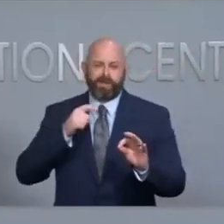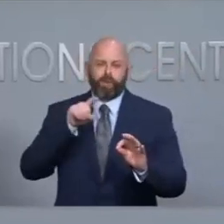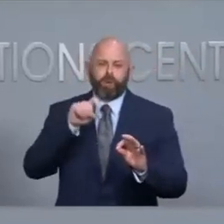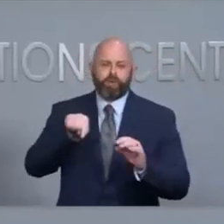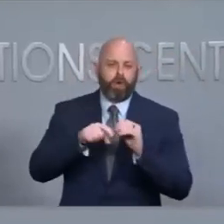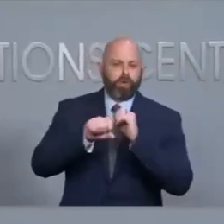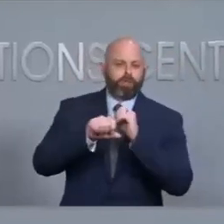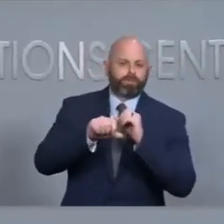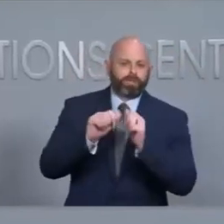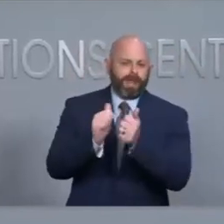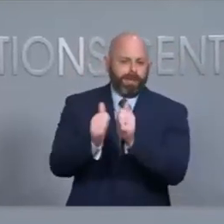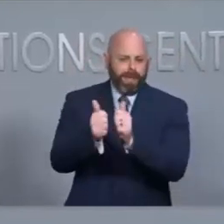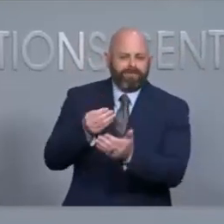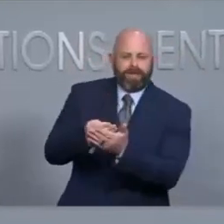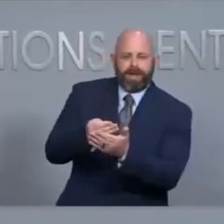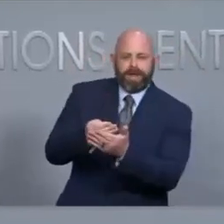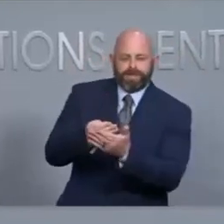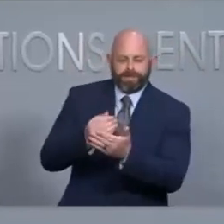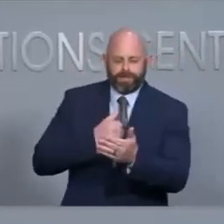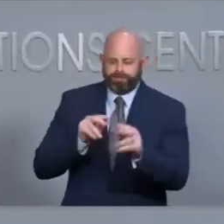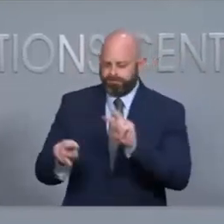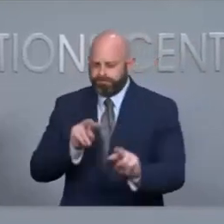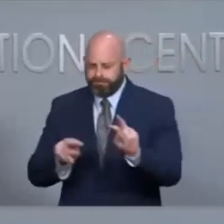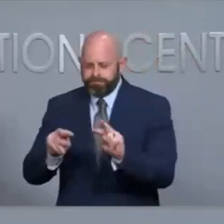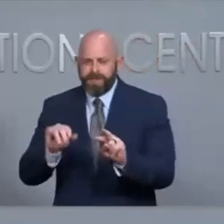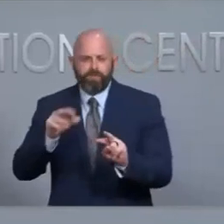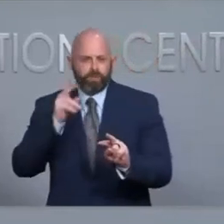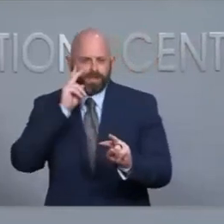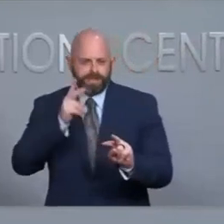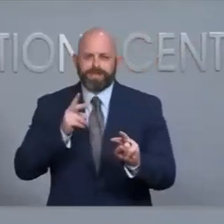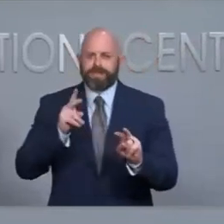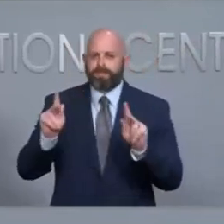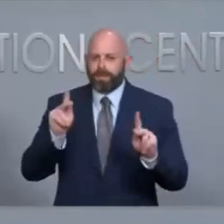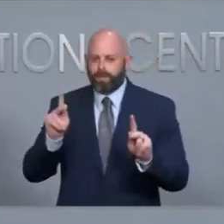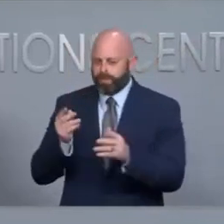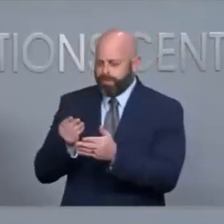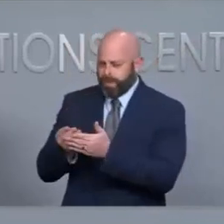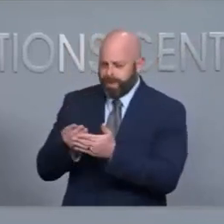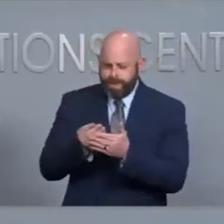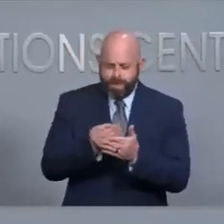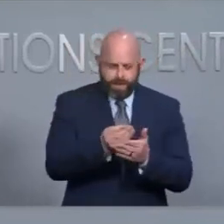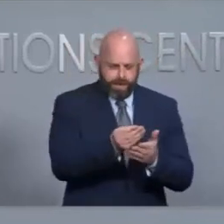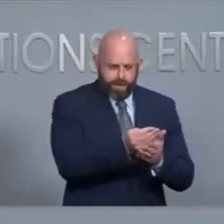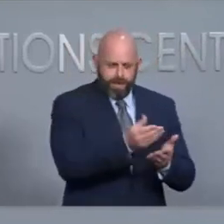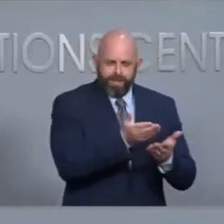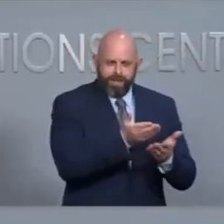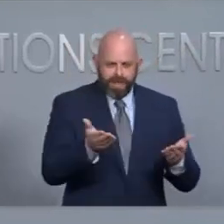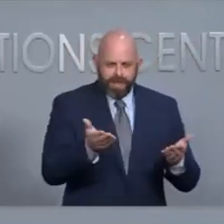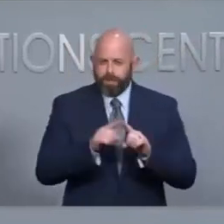looked at some of the filings and the same transactions to candidates that exceed the $6,400